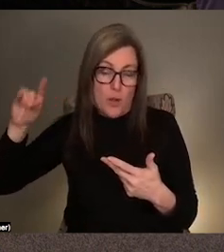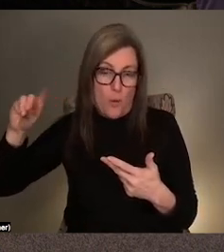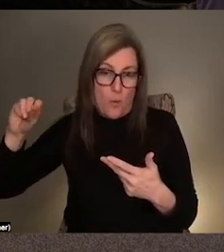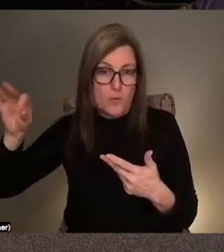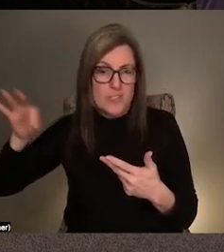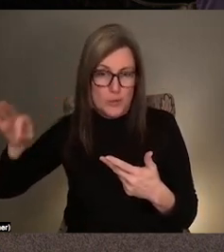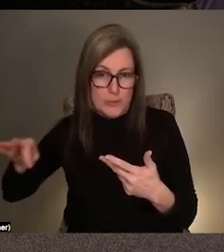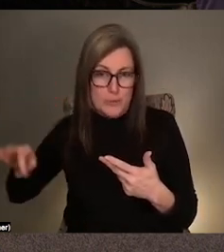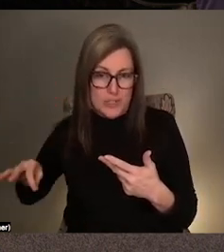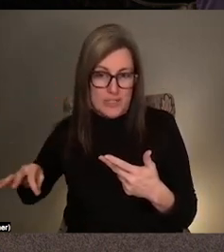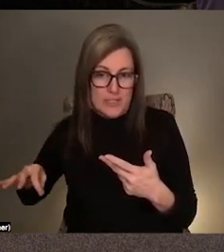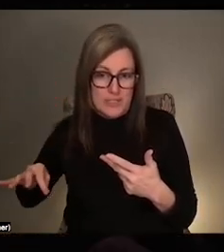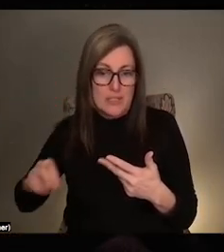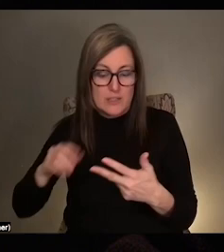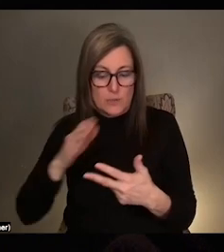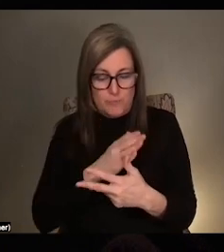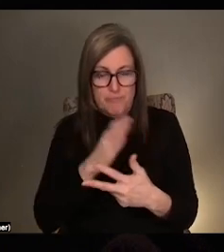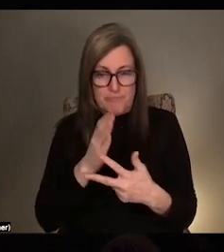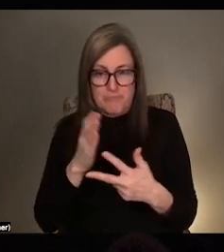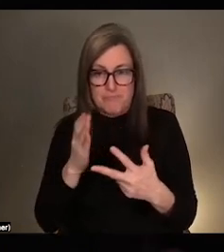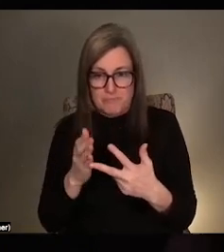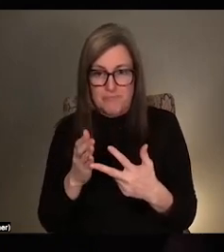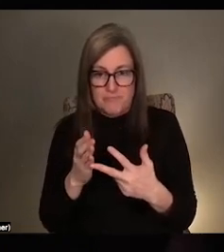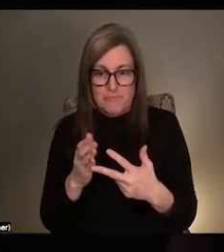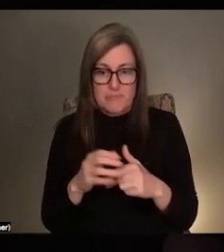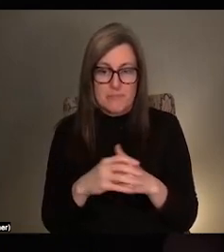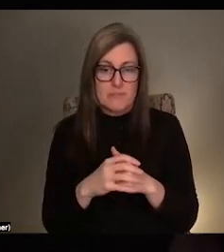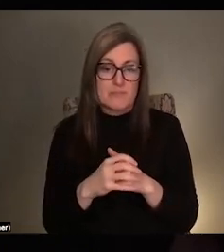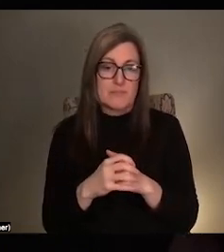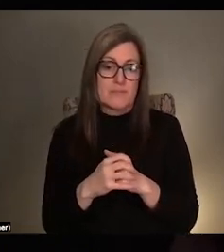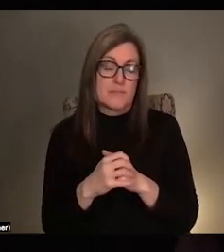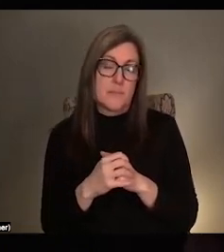would be helpful to explain how I kind of constructed the work in some ways. Sure.